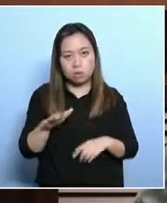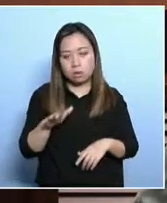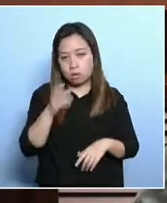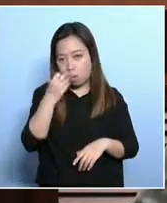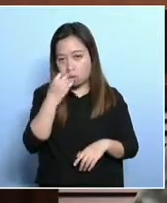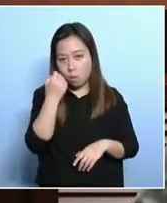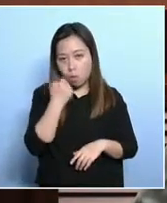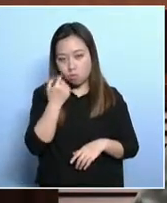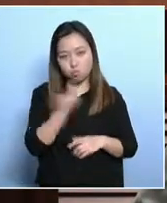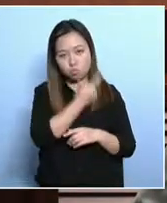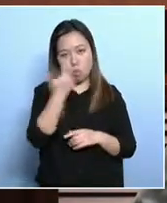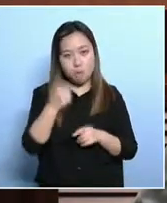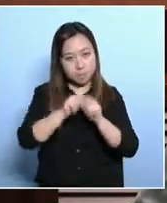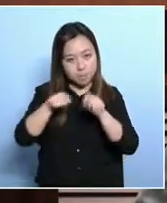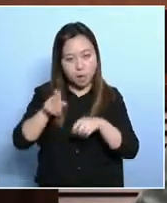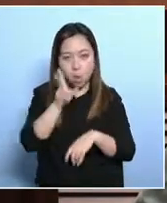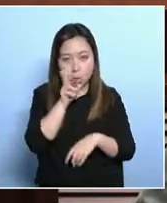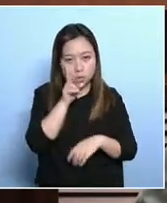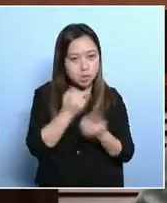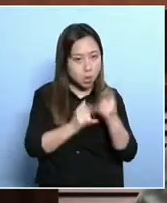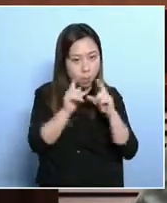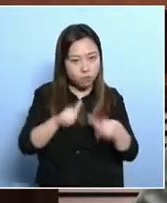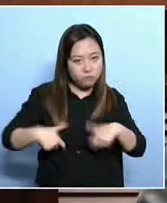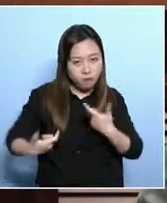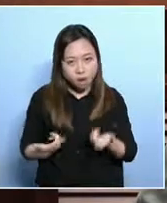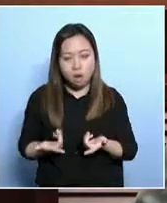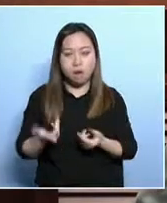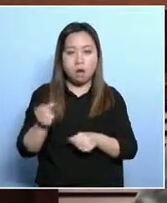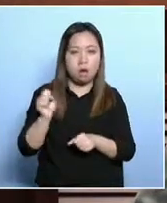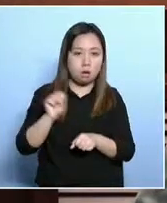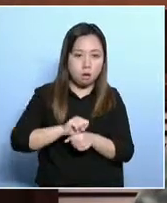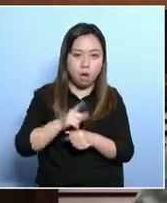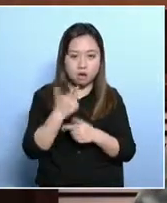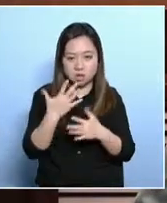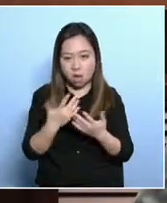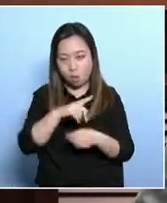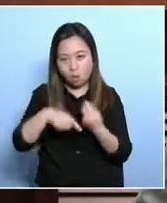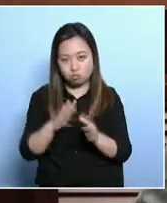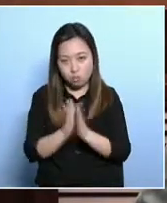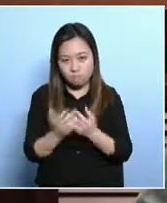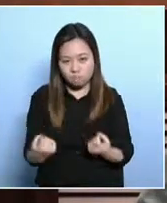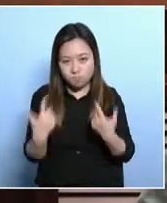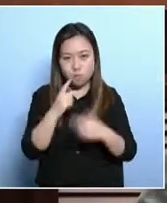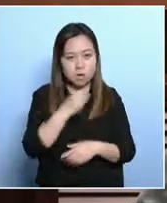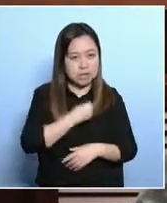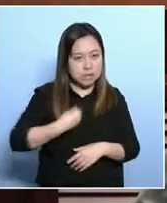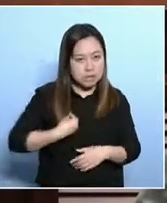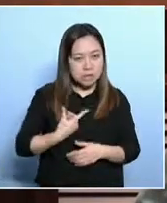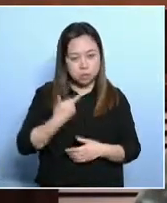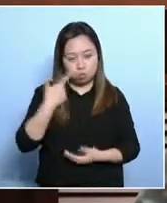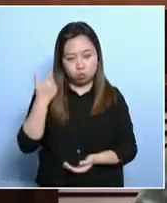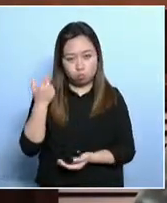the elderly to maintain basic living. But the elderly maintain many needs